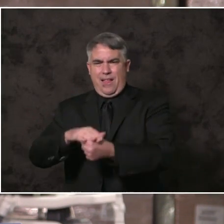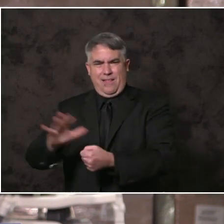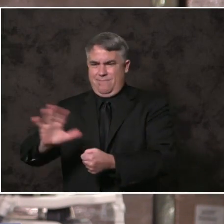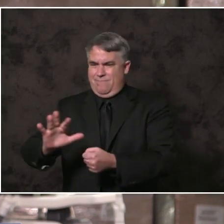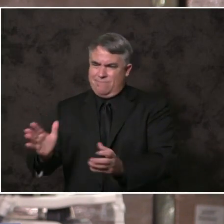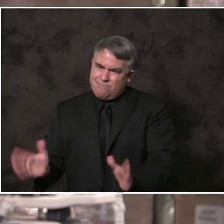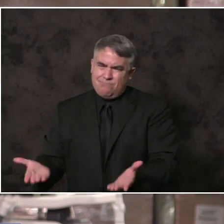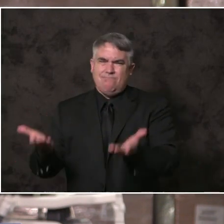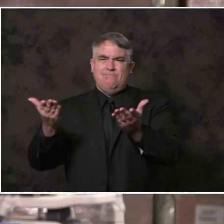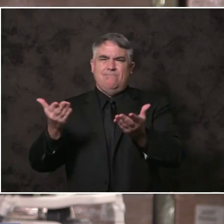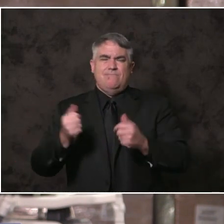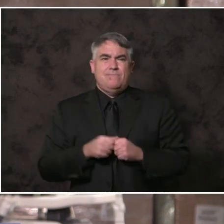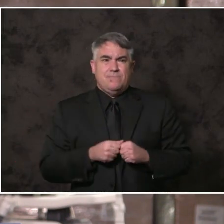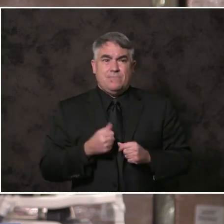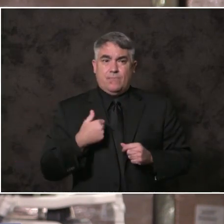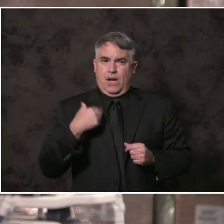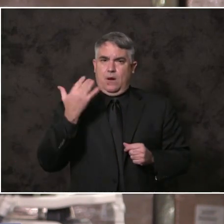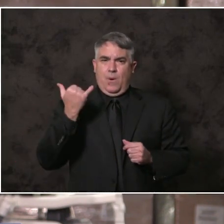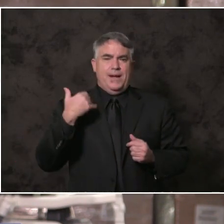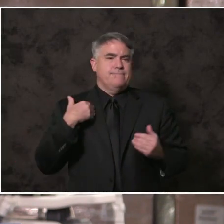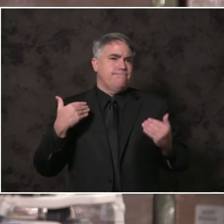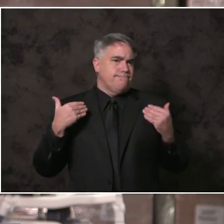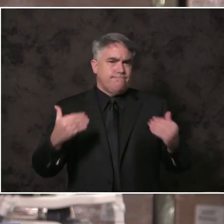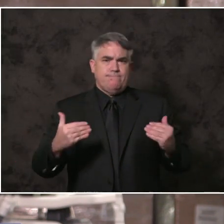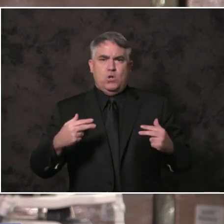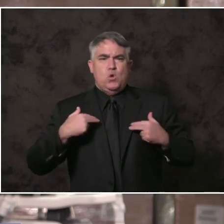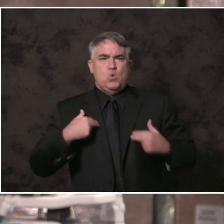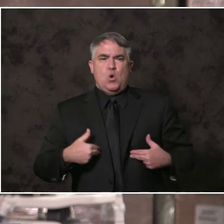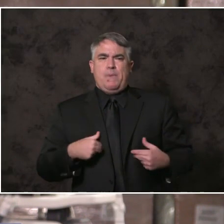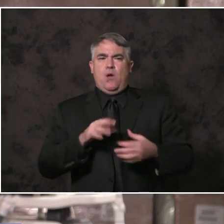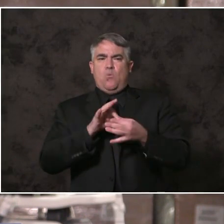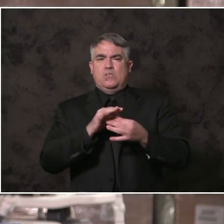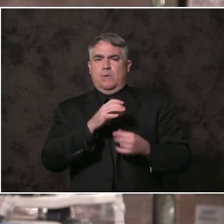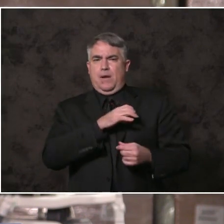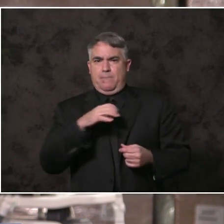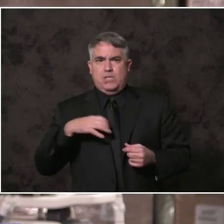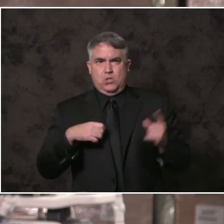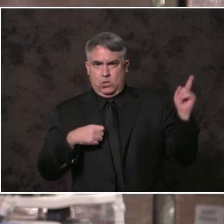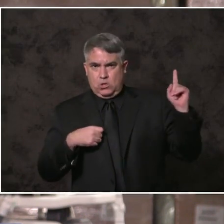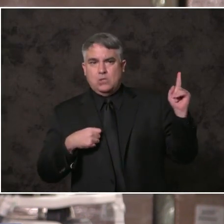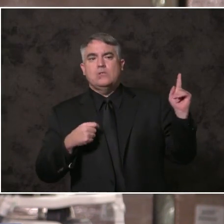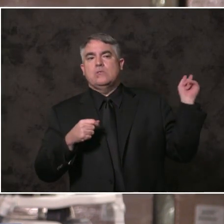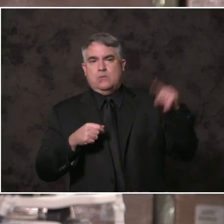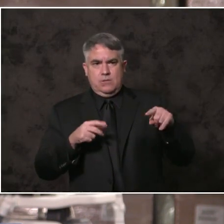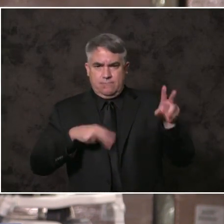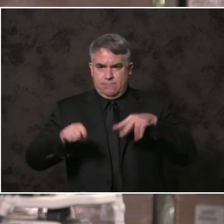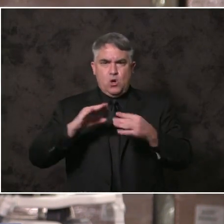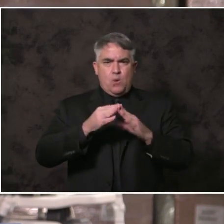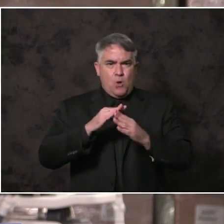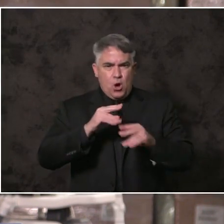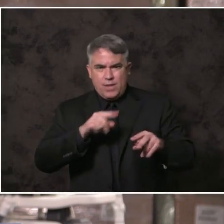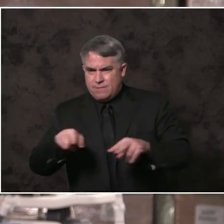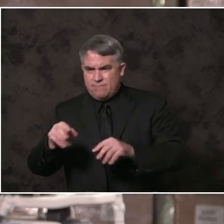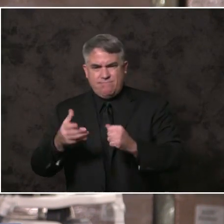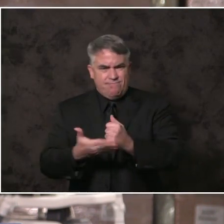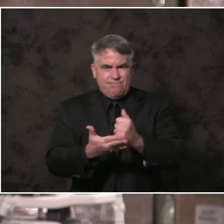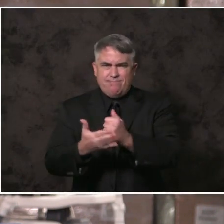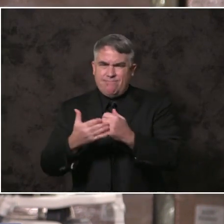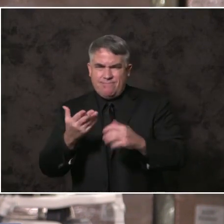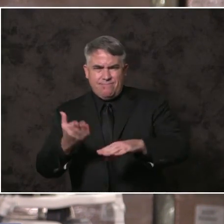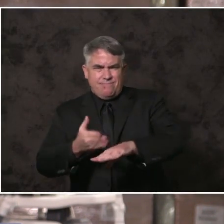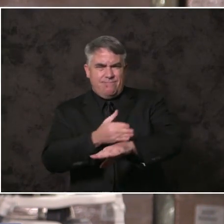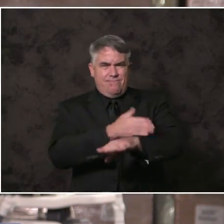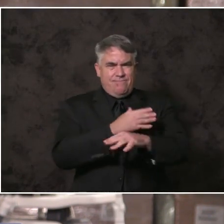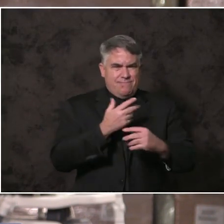That's why we brought back the Human Relations Commission to empower the community. And strengthen the Citizens Law Enforcement Review Board to provide more oversight.